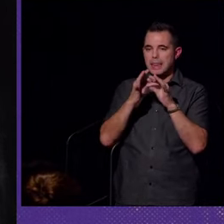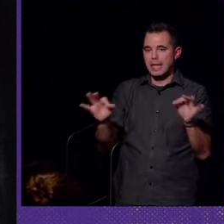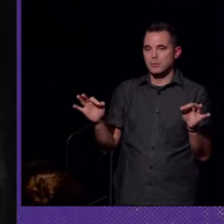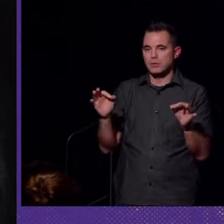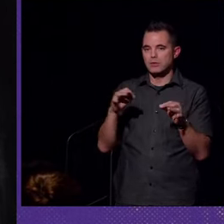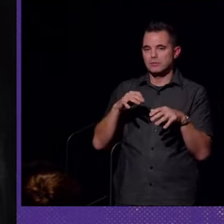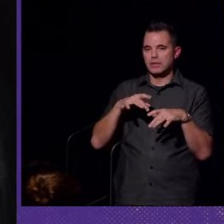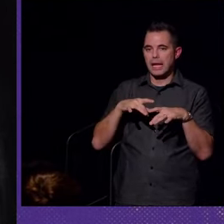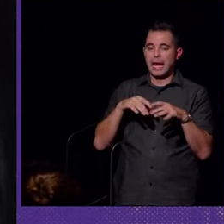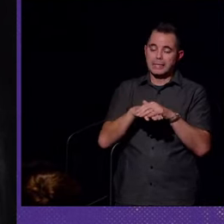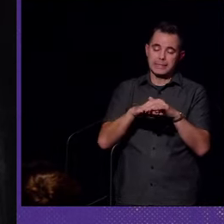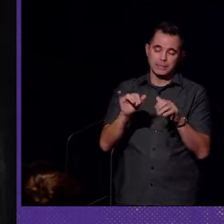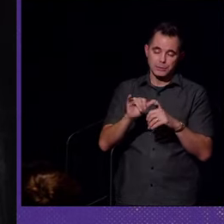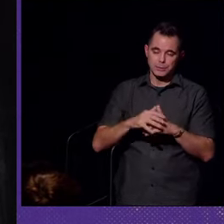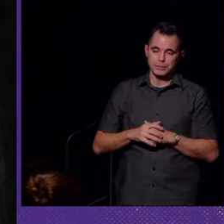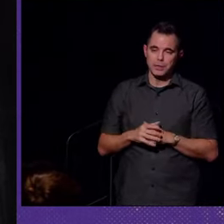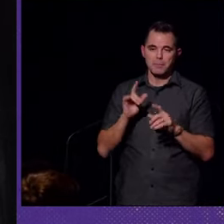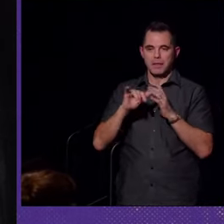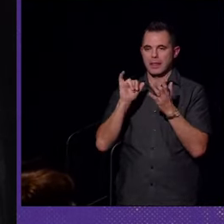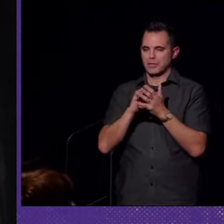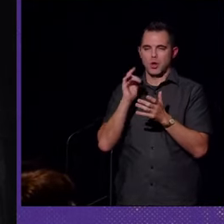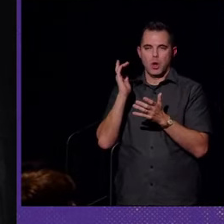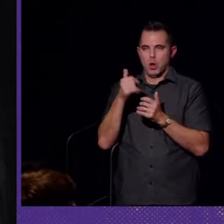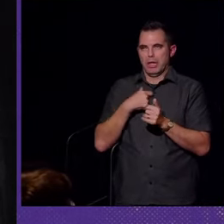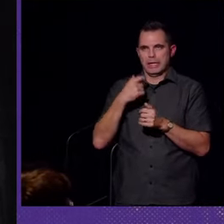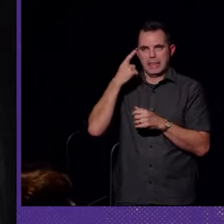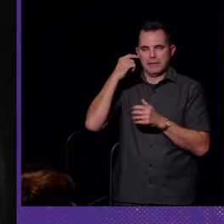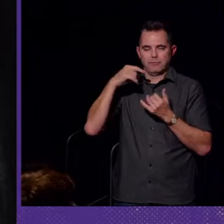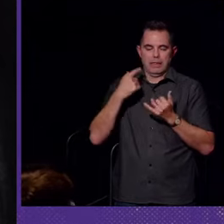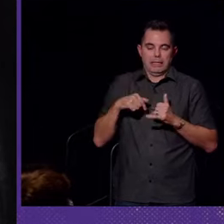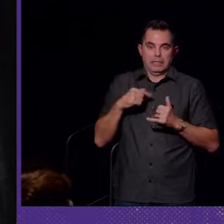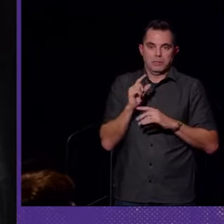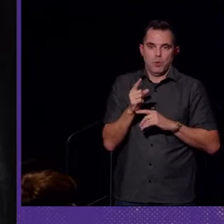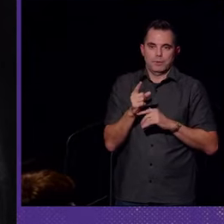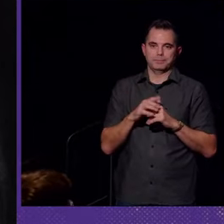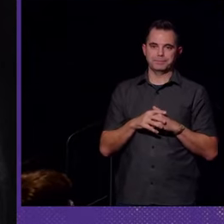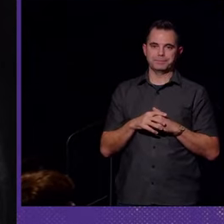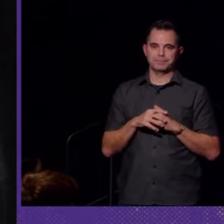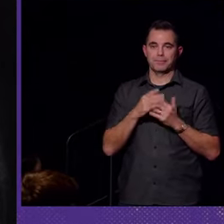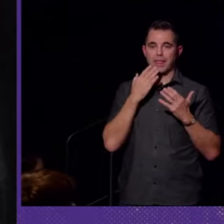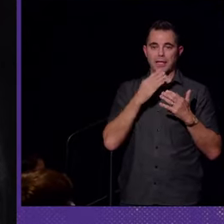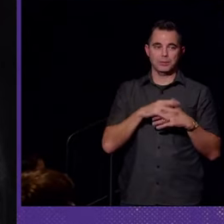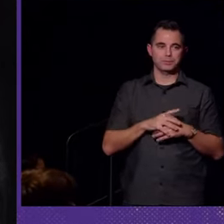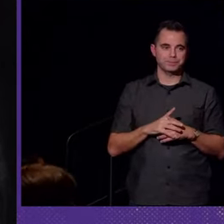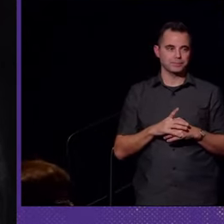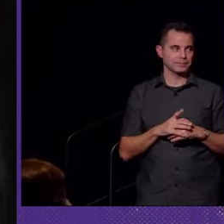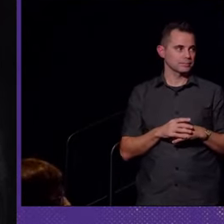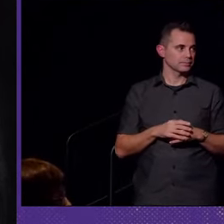access. But that's all I can think of at this moment. Thank you.